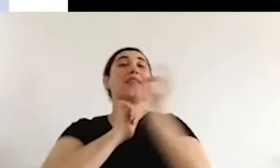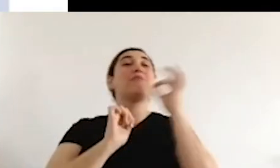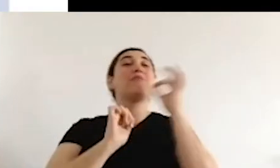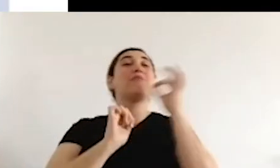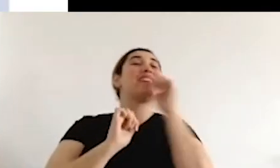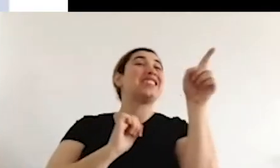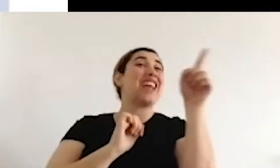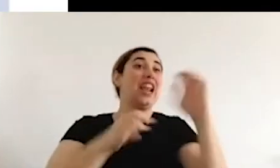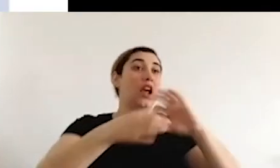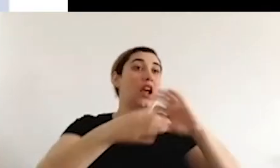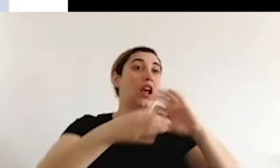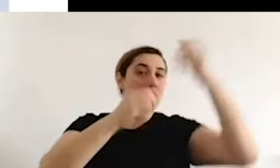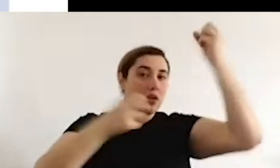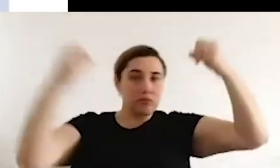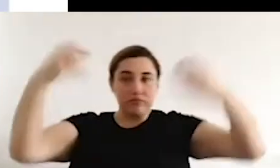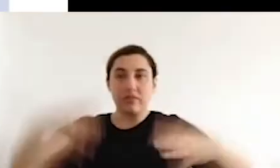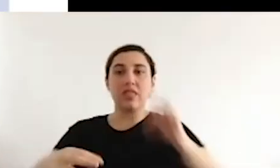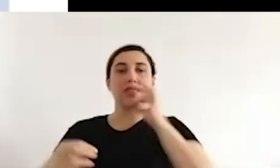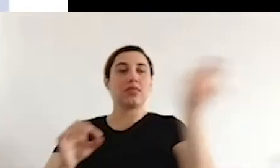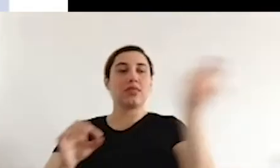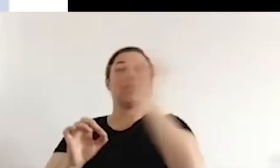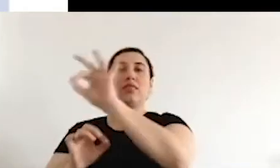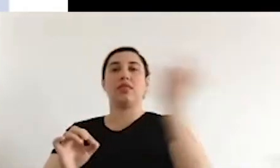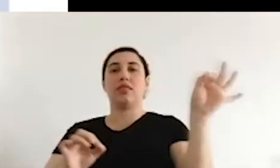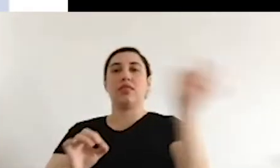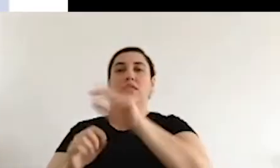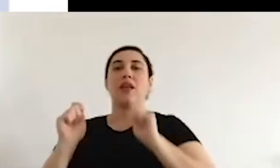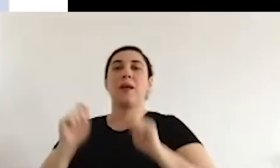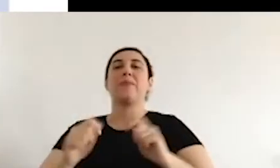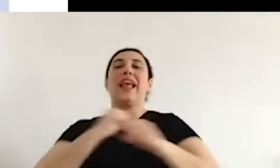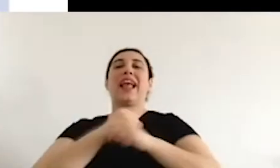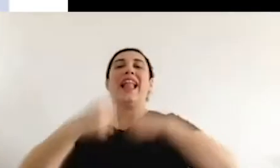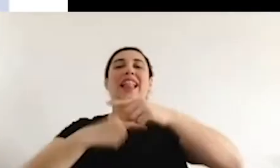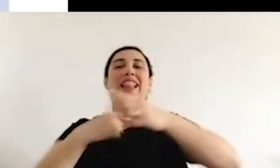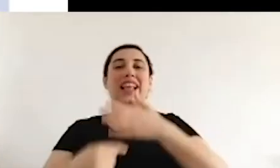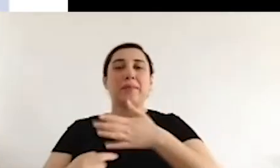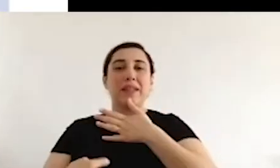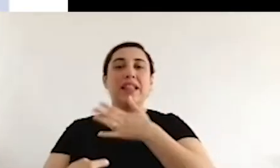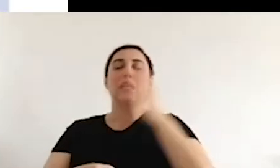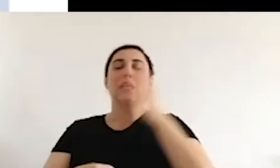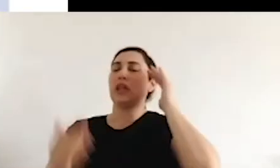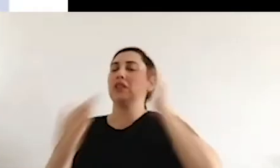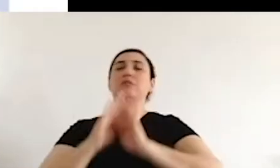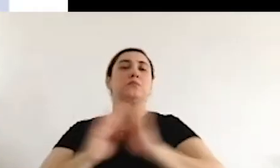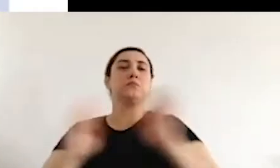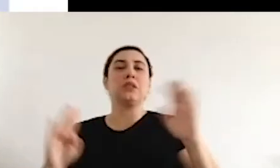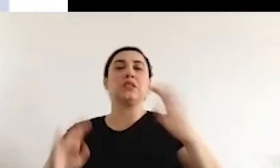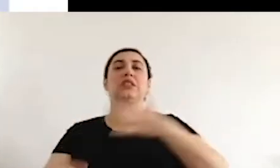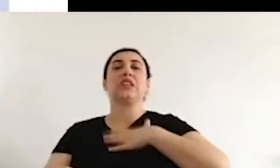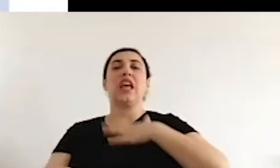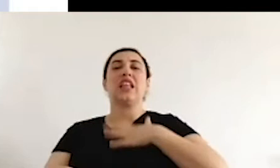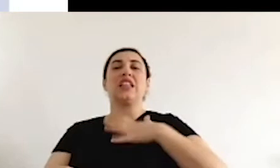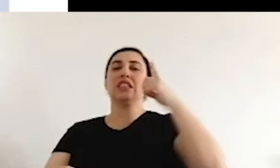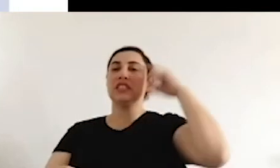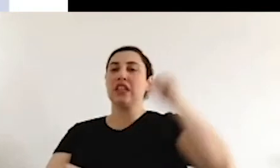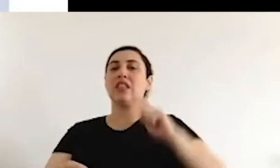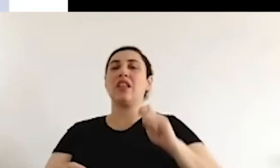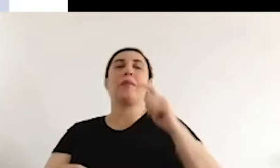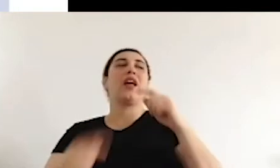Wittgenstein family resemblance theory as well. So in eternal